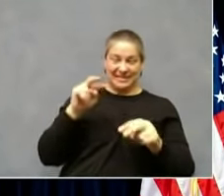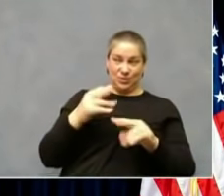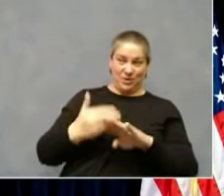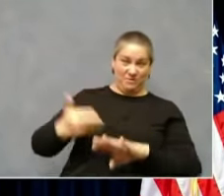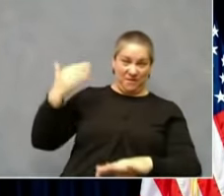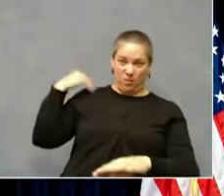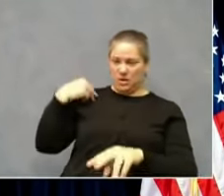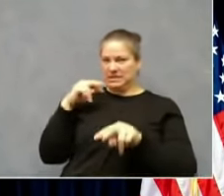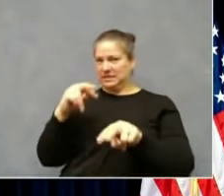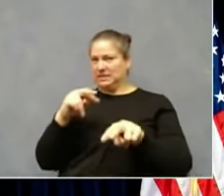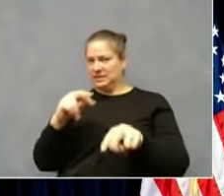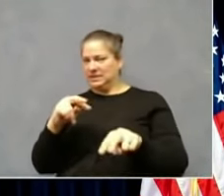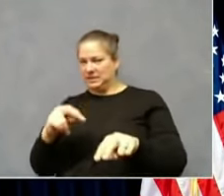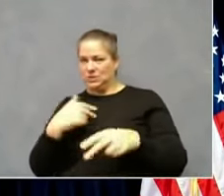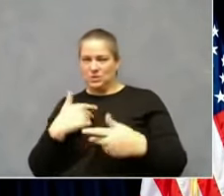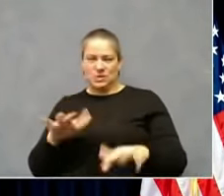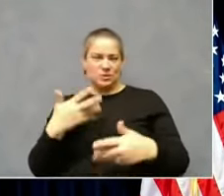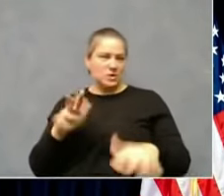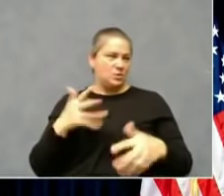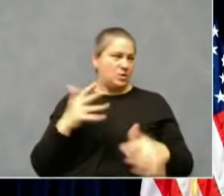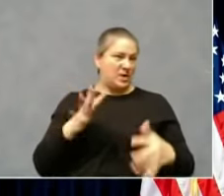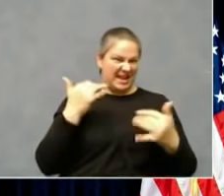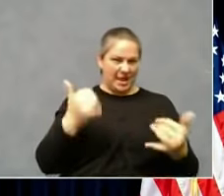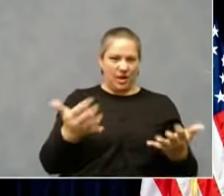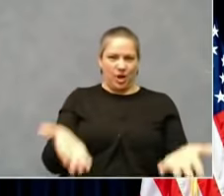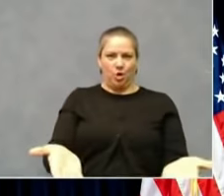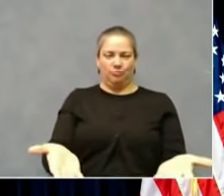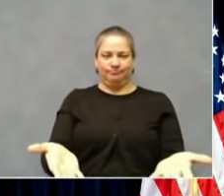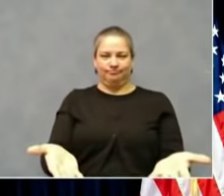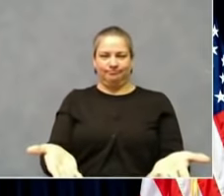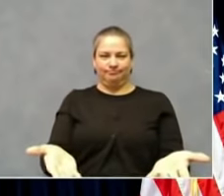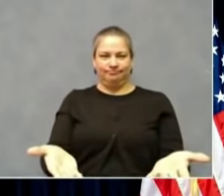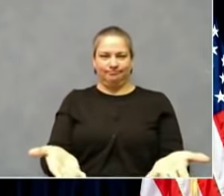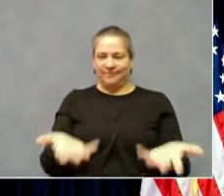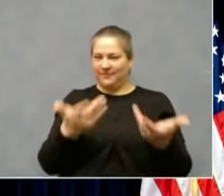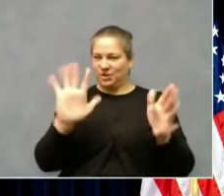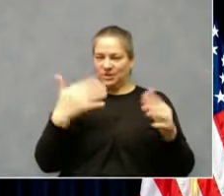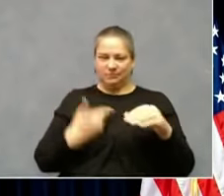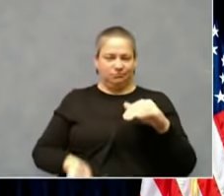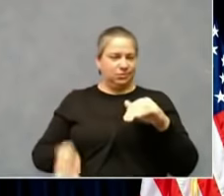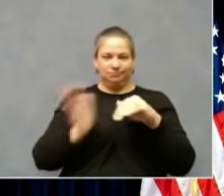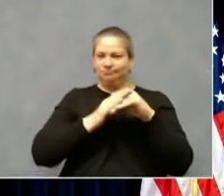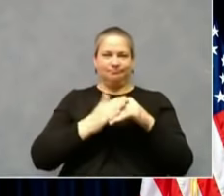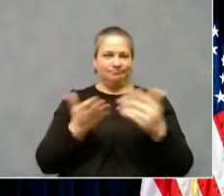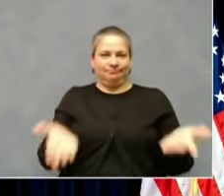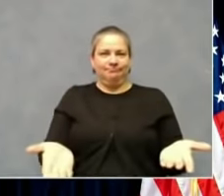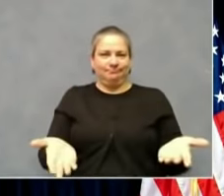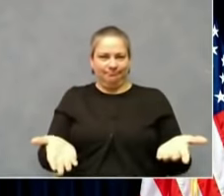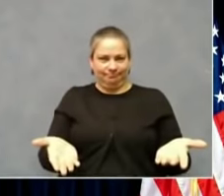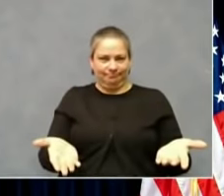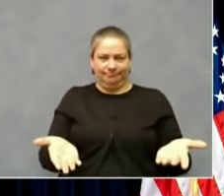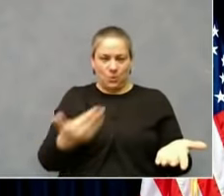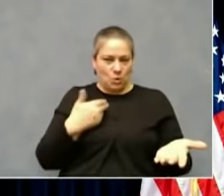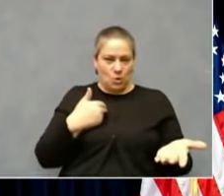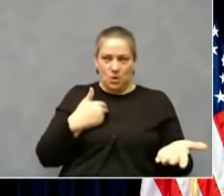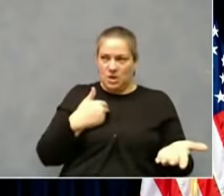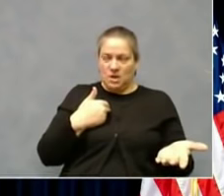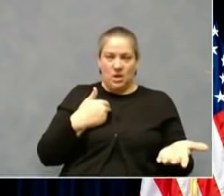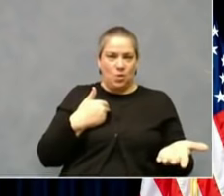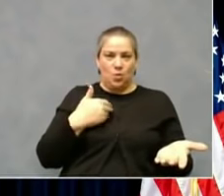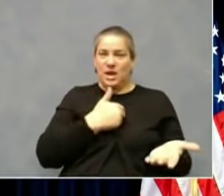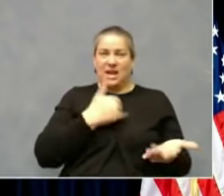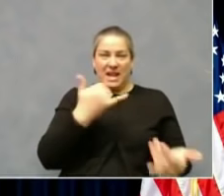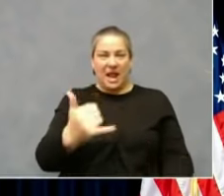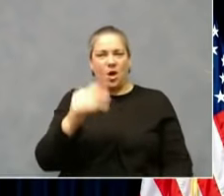We're not going to get to our point of no return, which happened in the Dakotas before taking action. We are at war. We are.